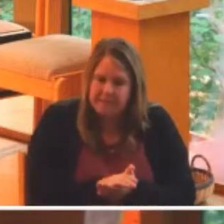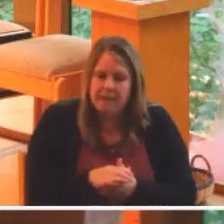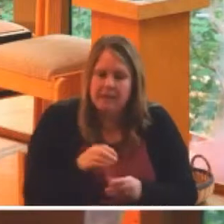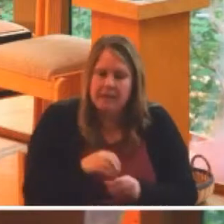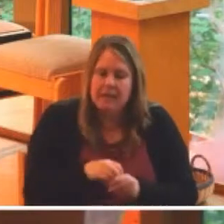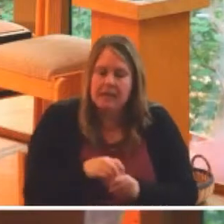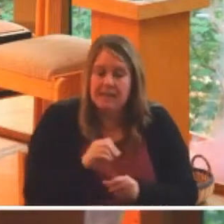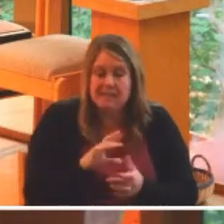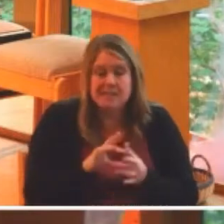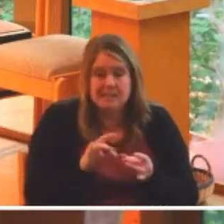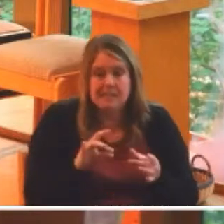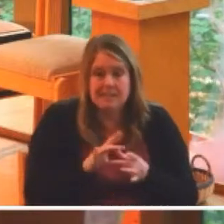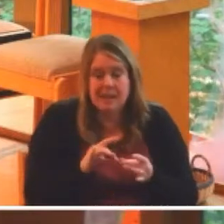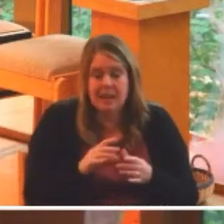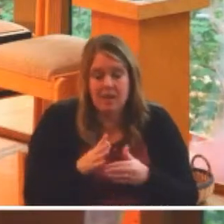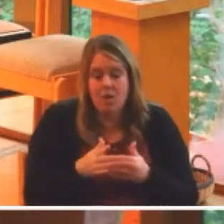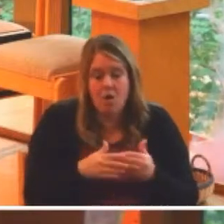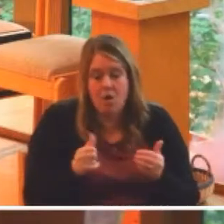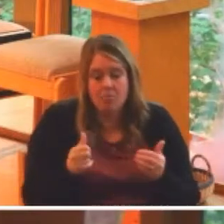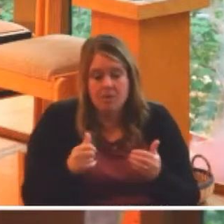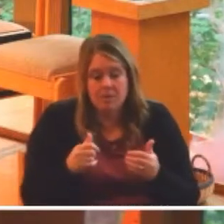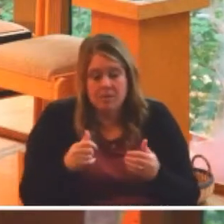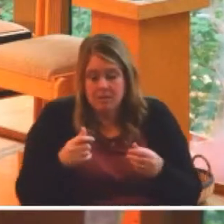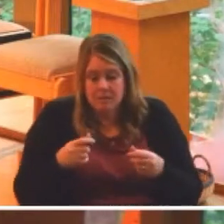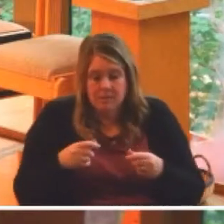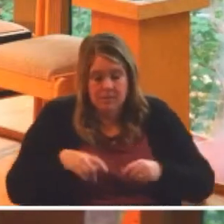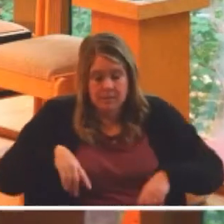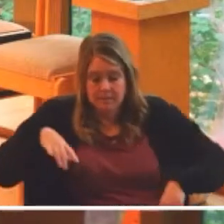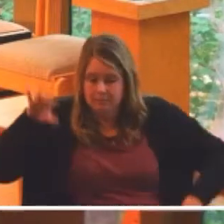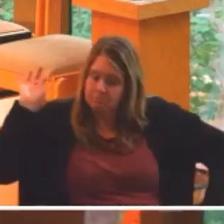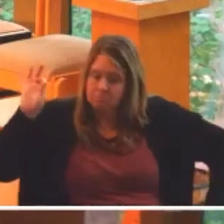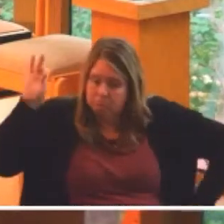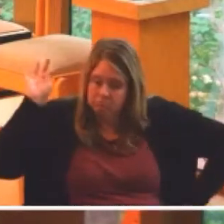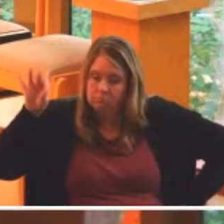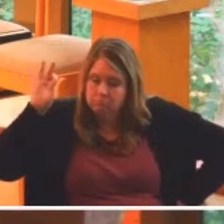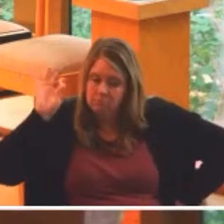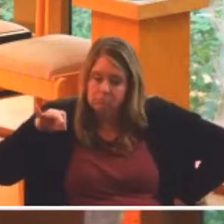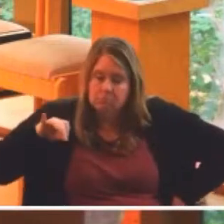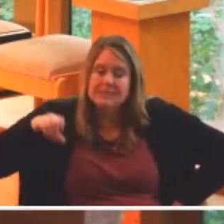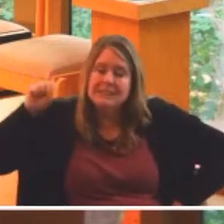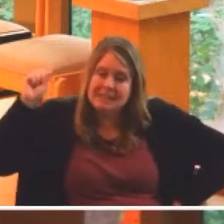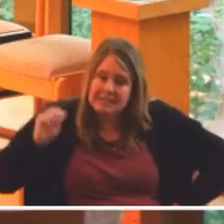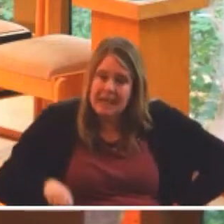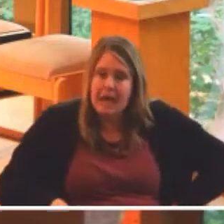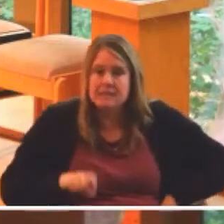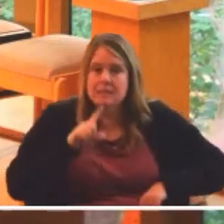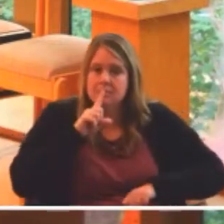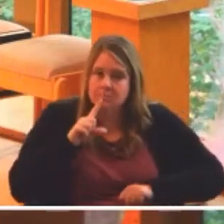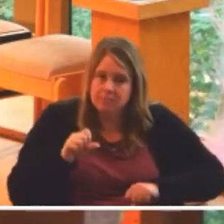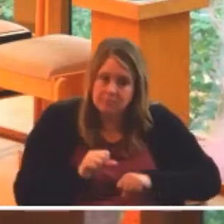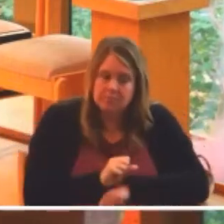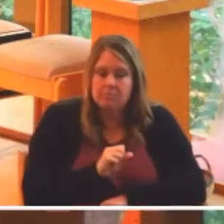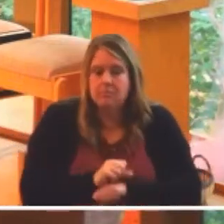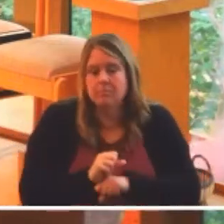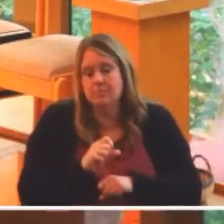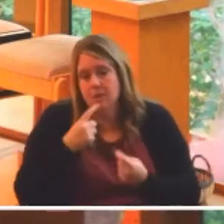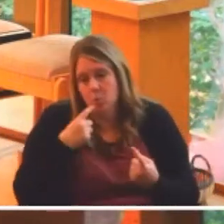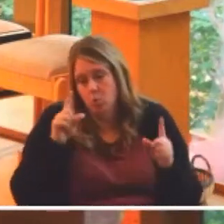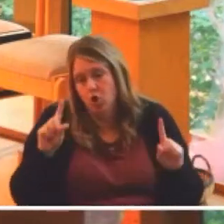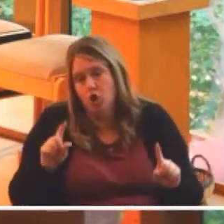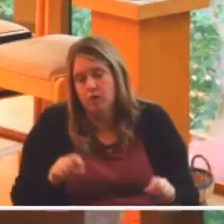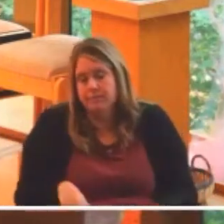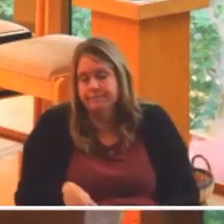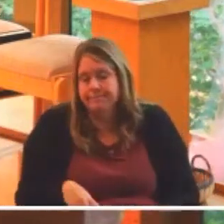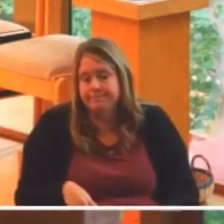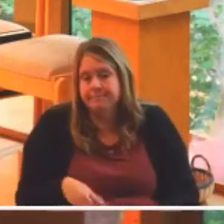being almost evangelical in a sense to say, yes, indeed, this really does work. Maybe not